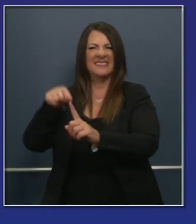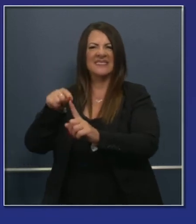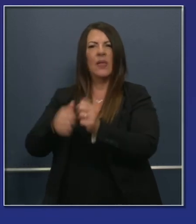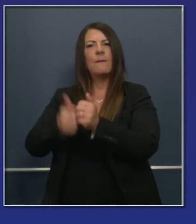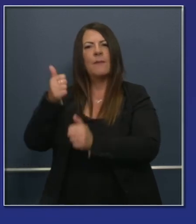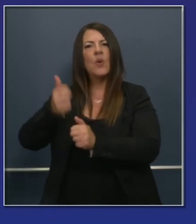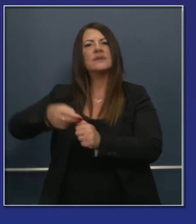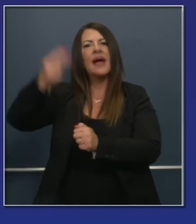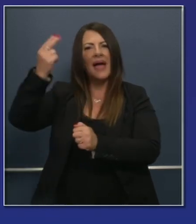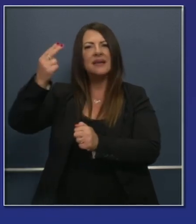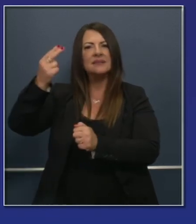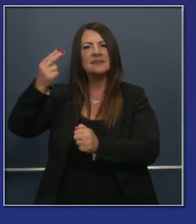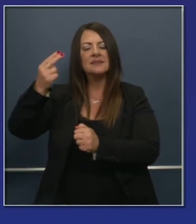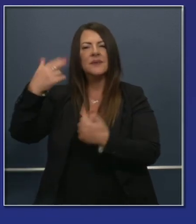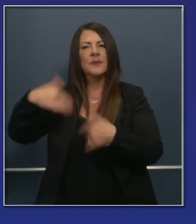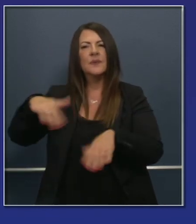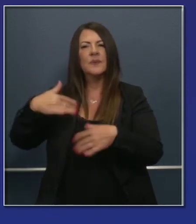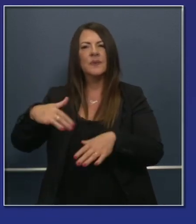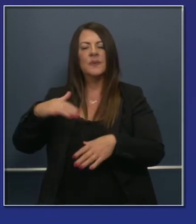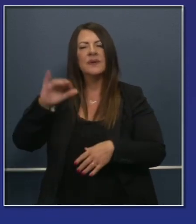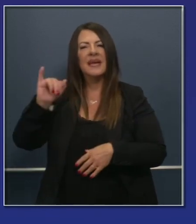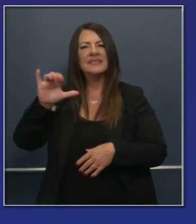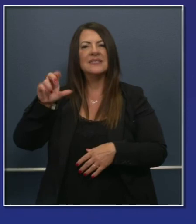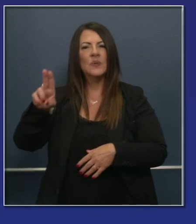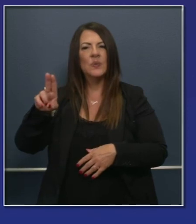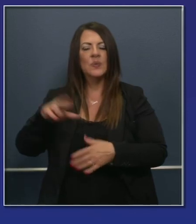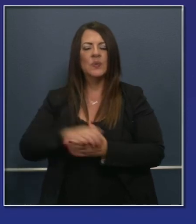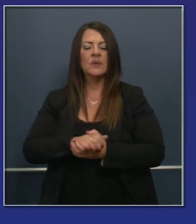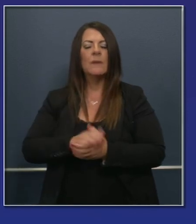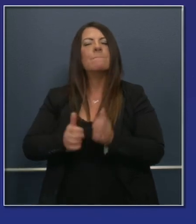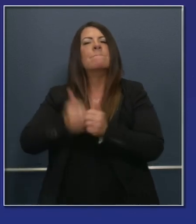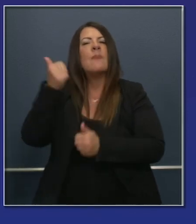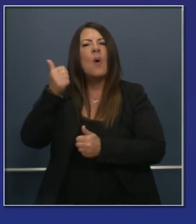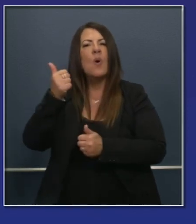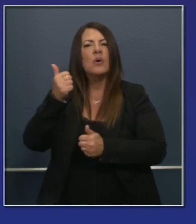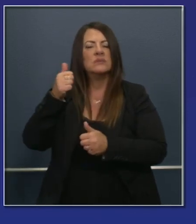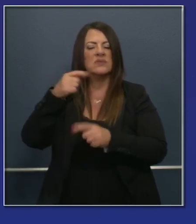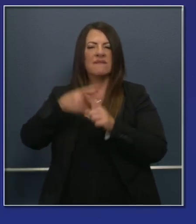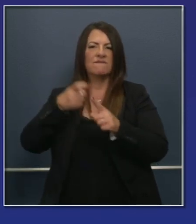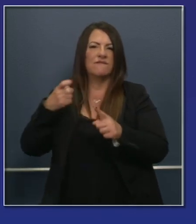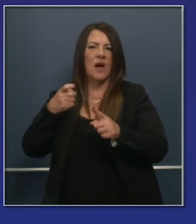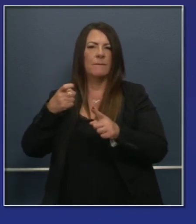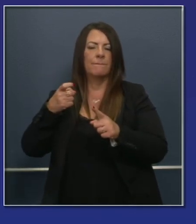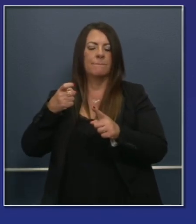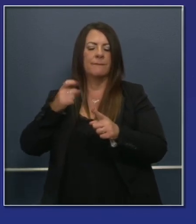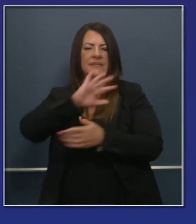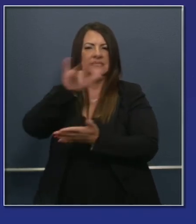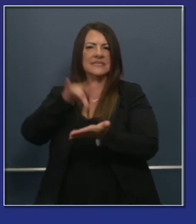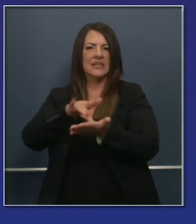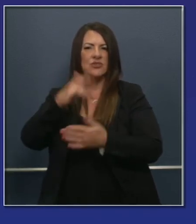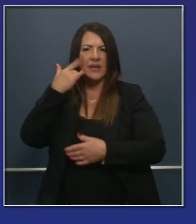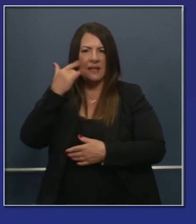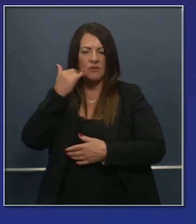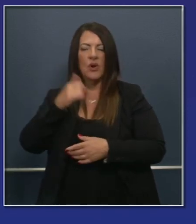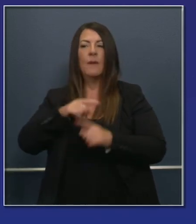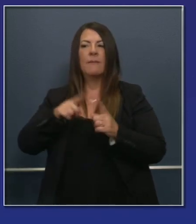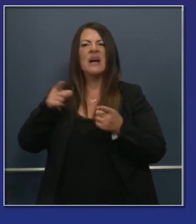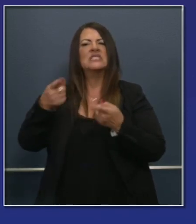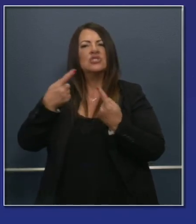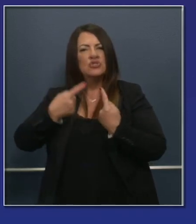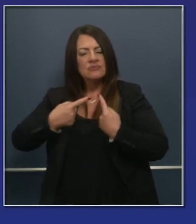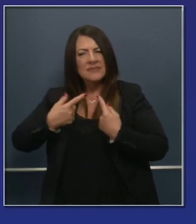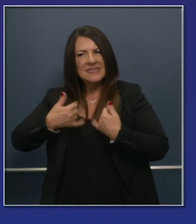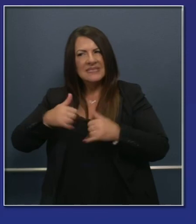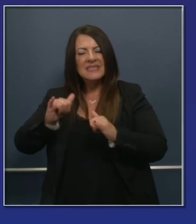we're seeing in most cases, not every case, most cases, a rate of growth that's beginning to decline, but still